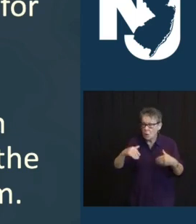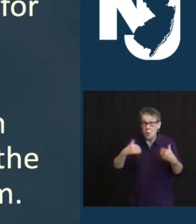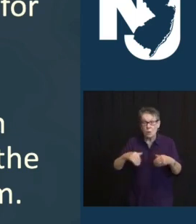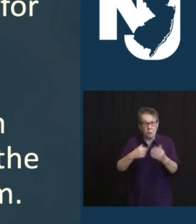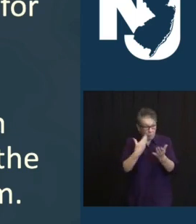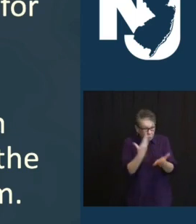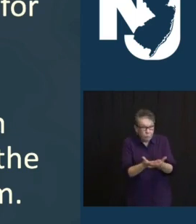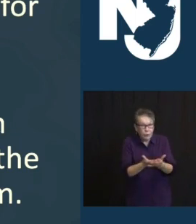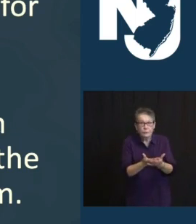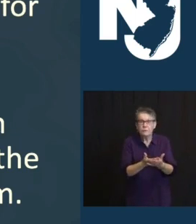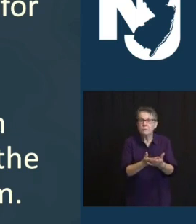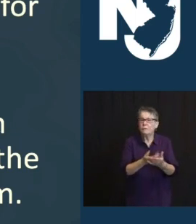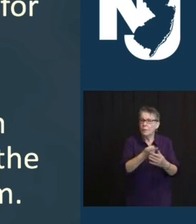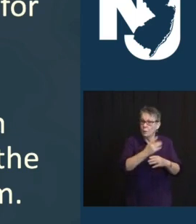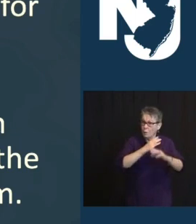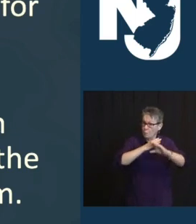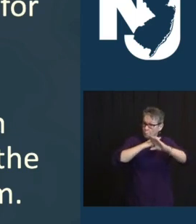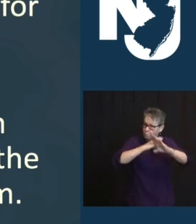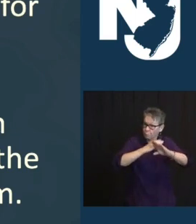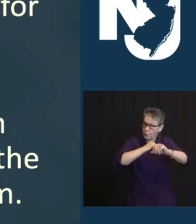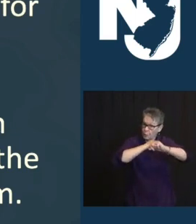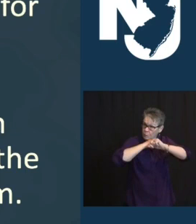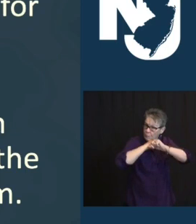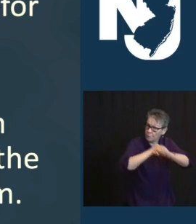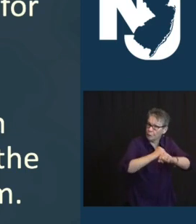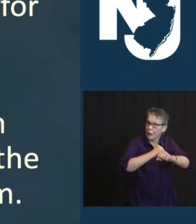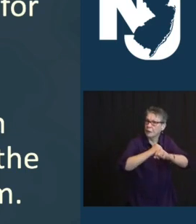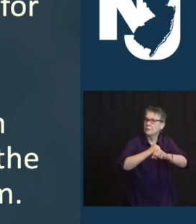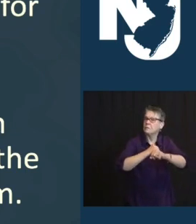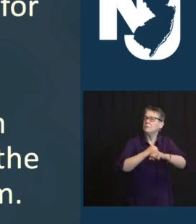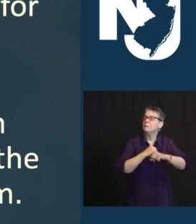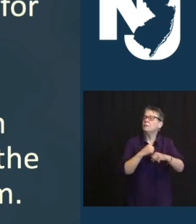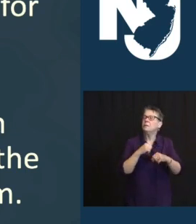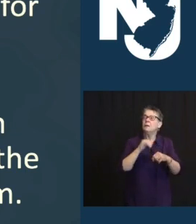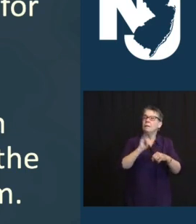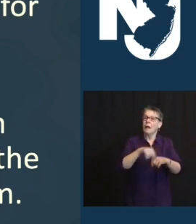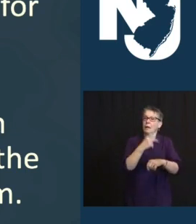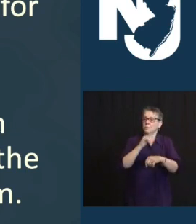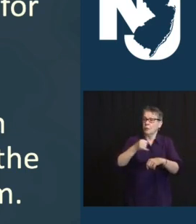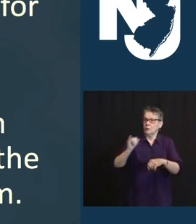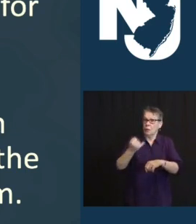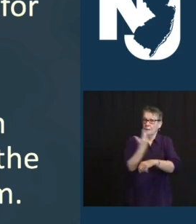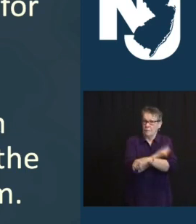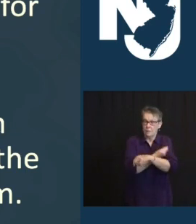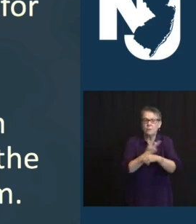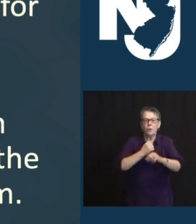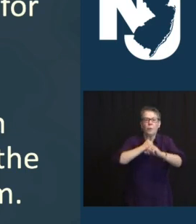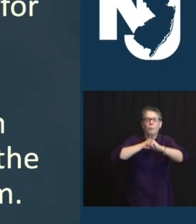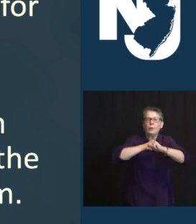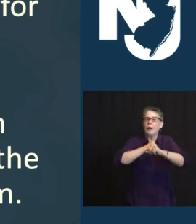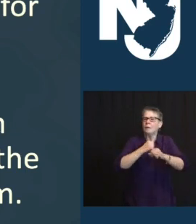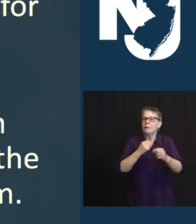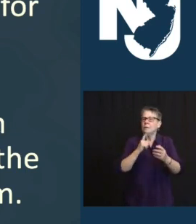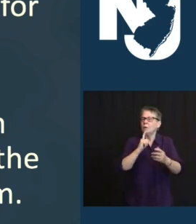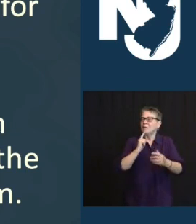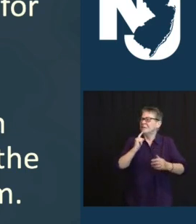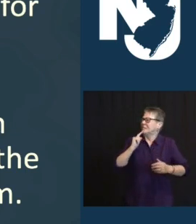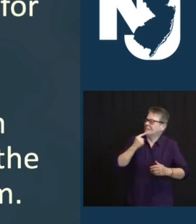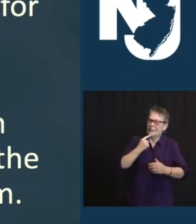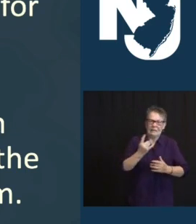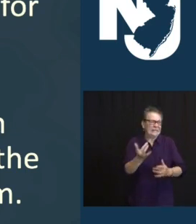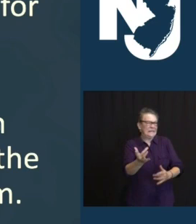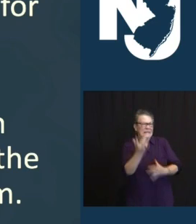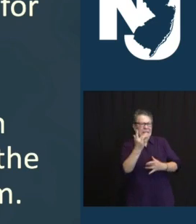REALLY POTENT WEAPON AT OUR DISPOSAL. SO, ADDITIONALLY TODAY, I AM PROUD TO ANNOUNCE THAT